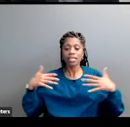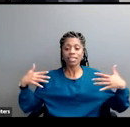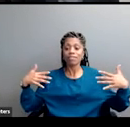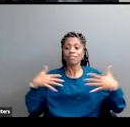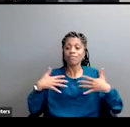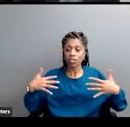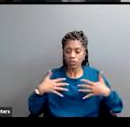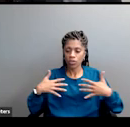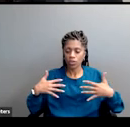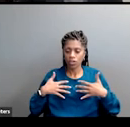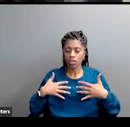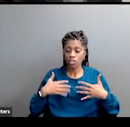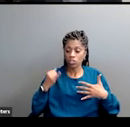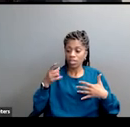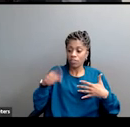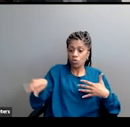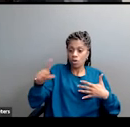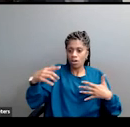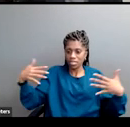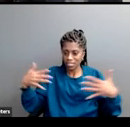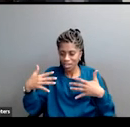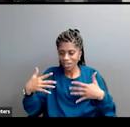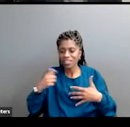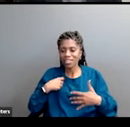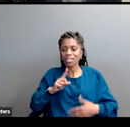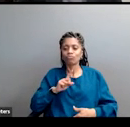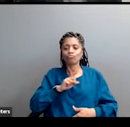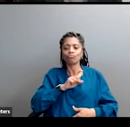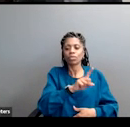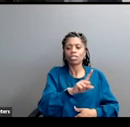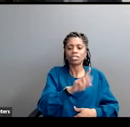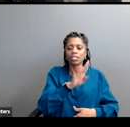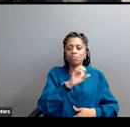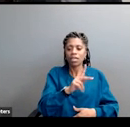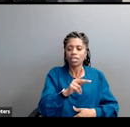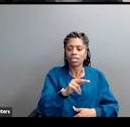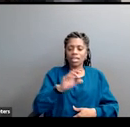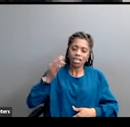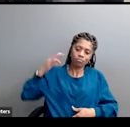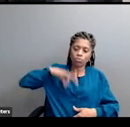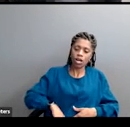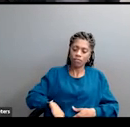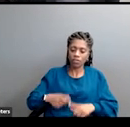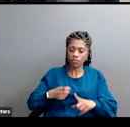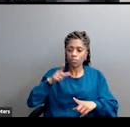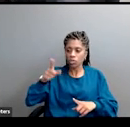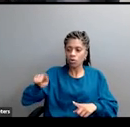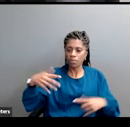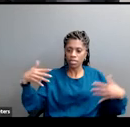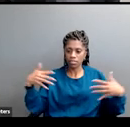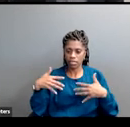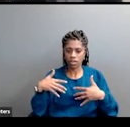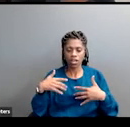all the way to the bank. And the solution is to come together so that we can take care of all of our own families.